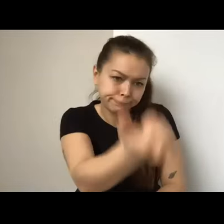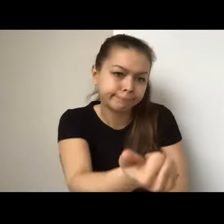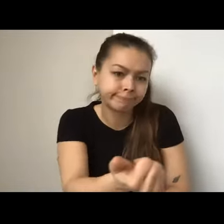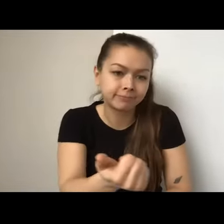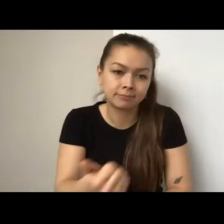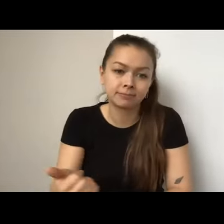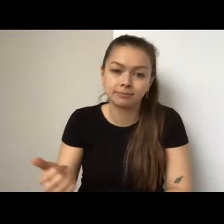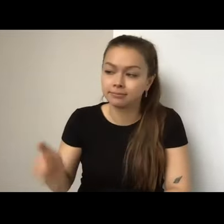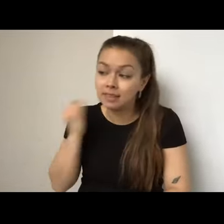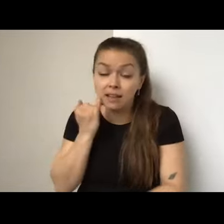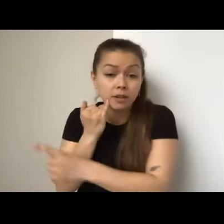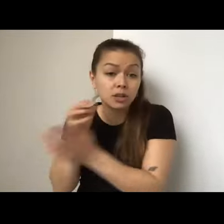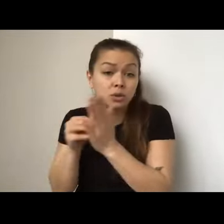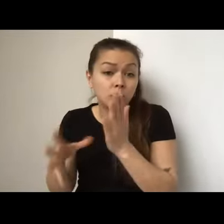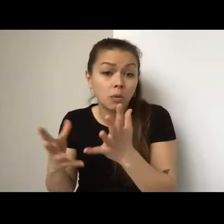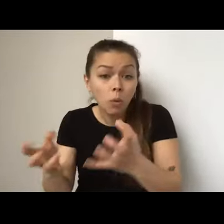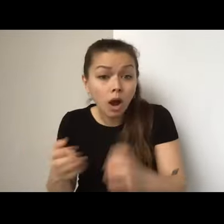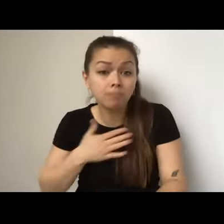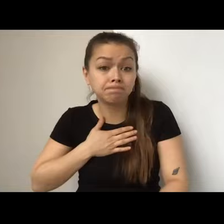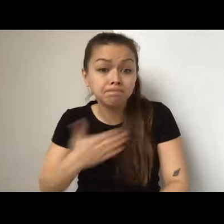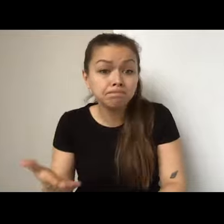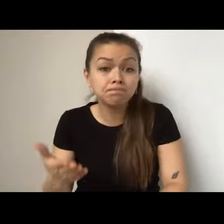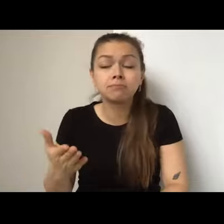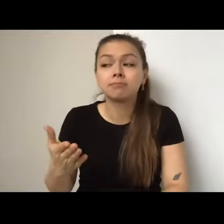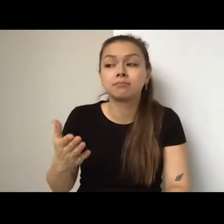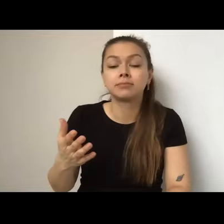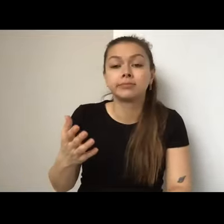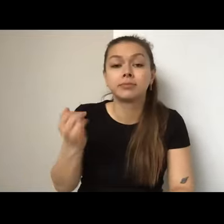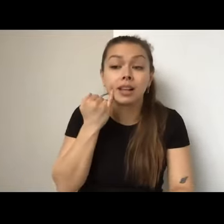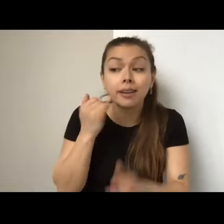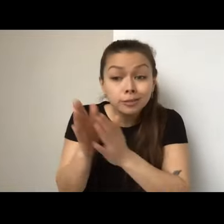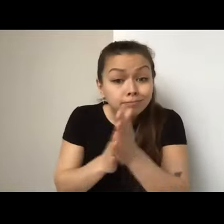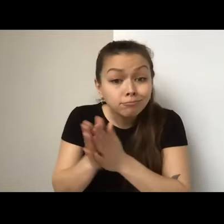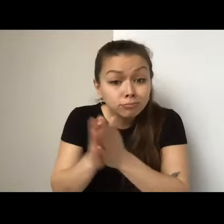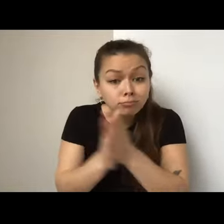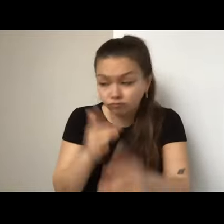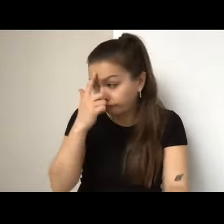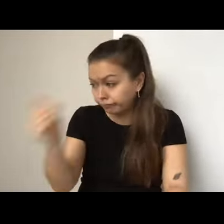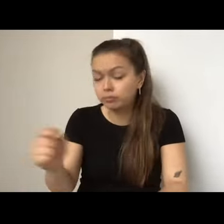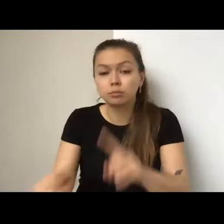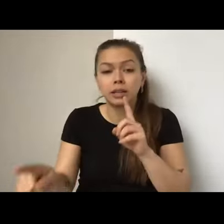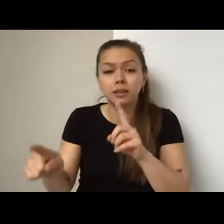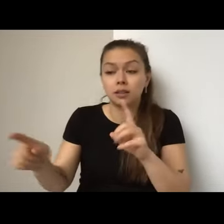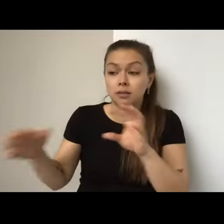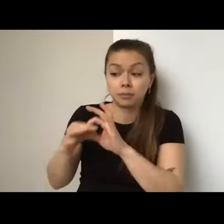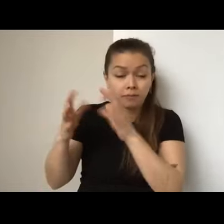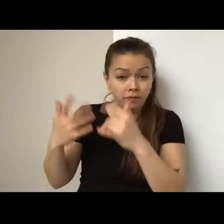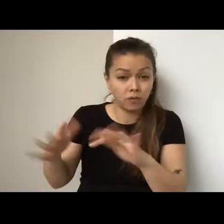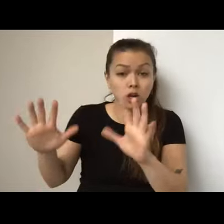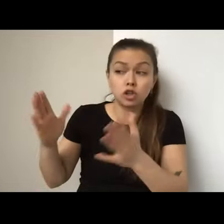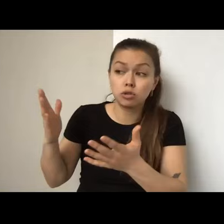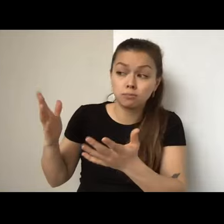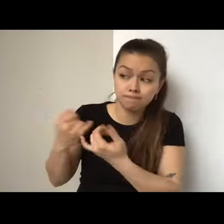or their capacity. If students are interested in being engaged, um, you are able to do so. Um,